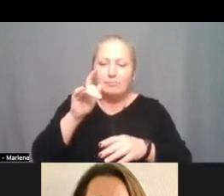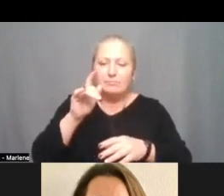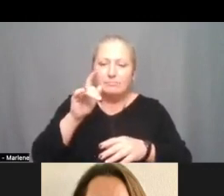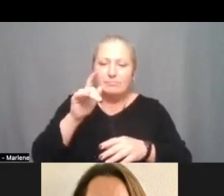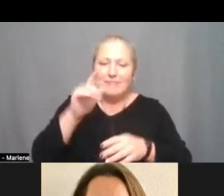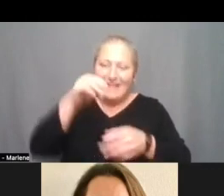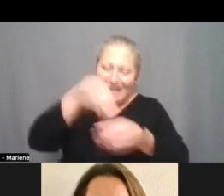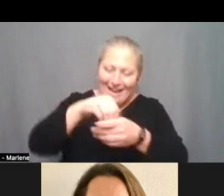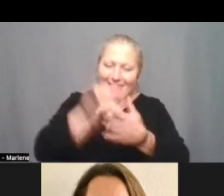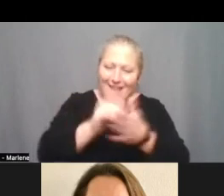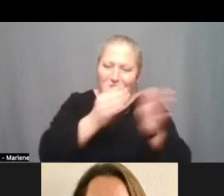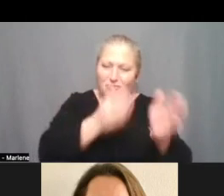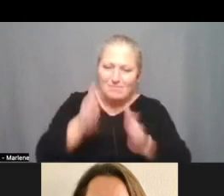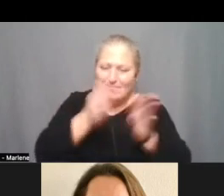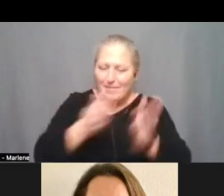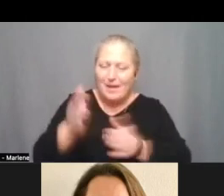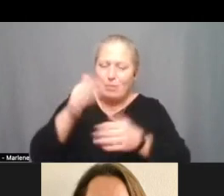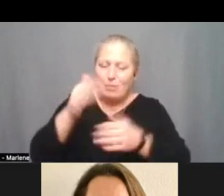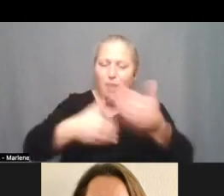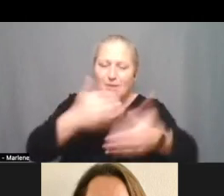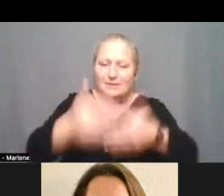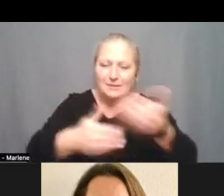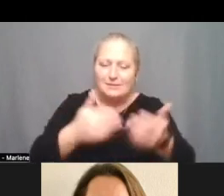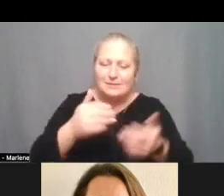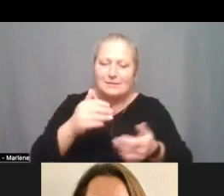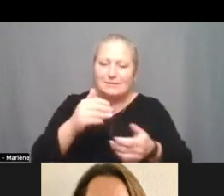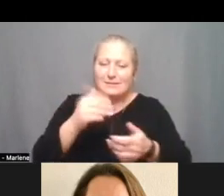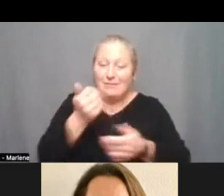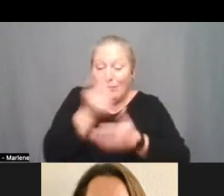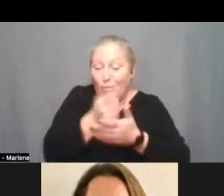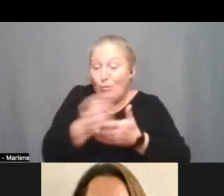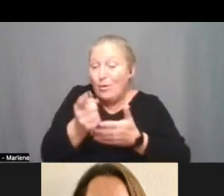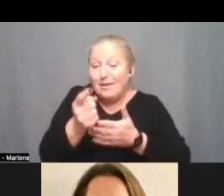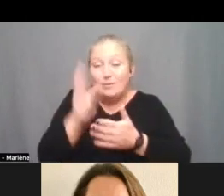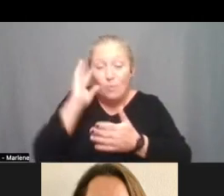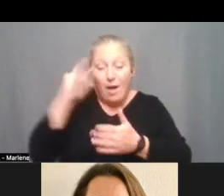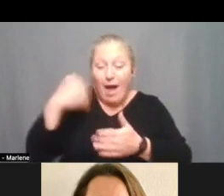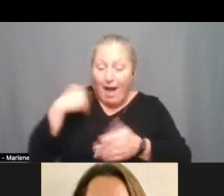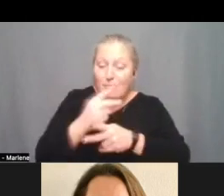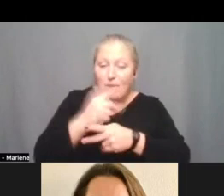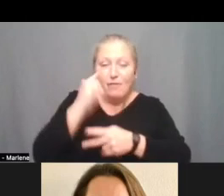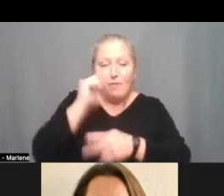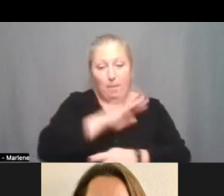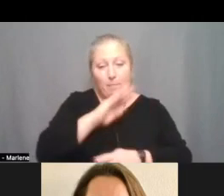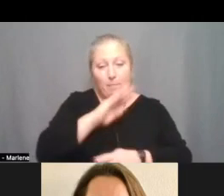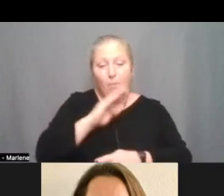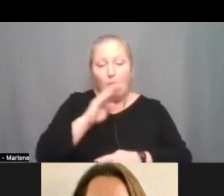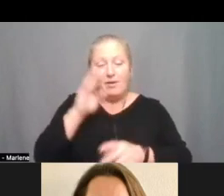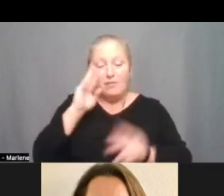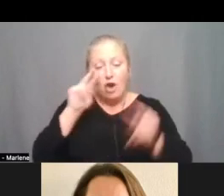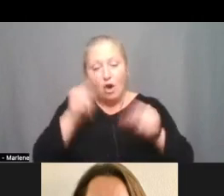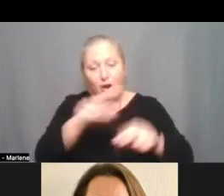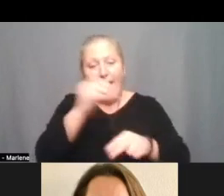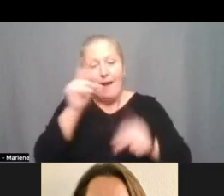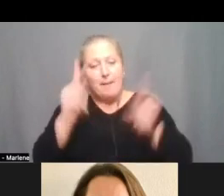process and we're only weeks away from having a product for the school board to be able to look at and for the public to be